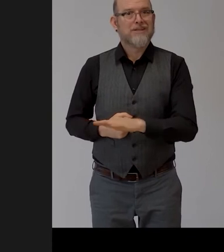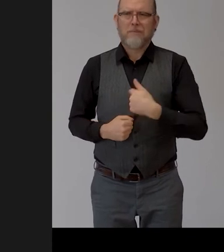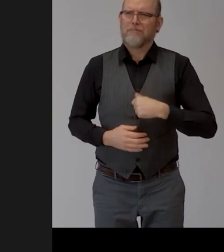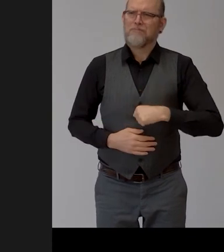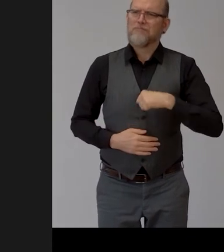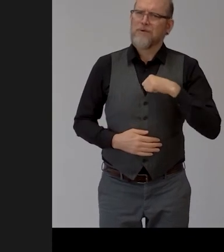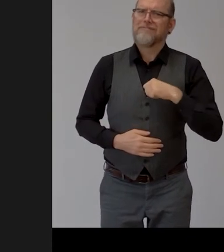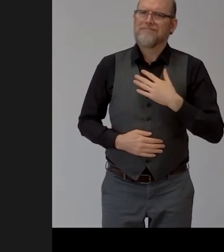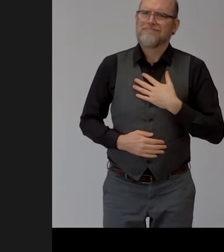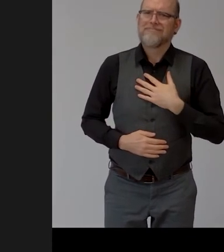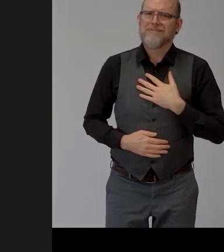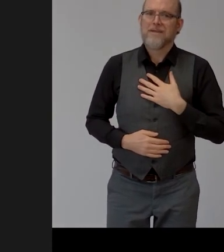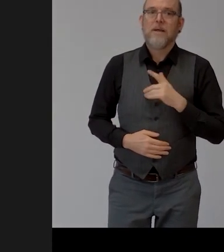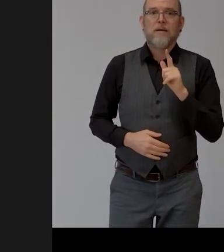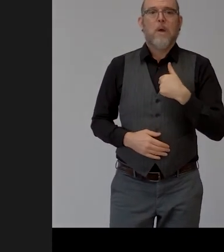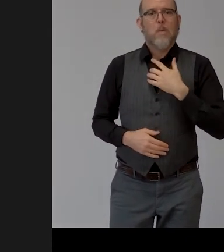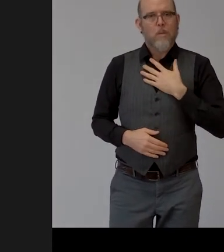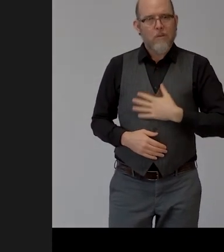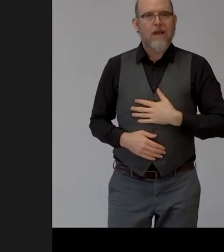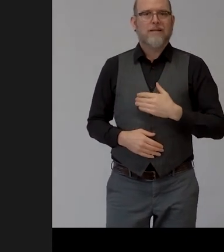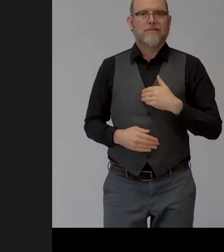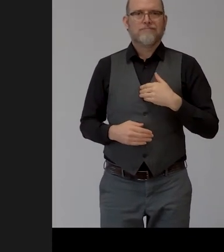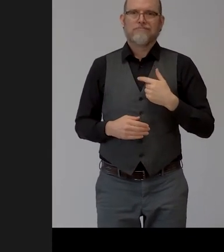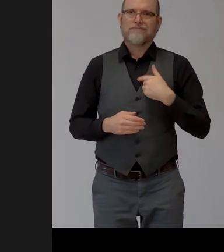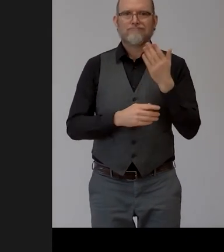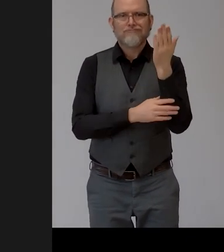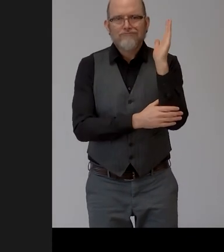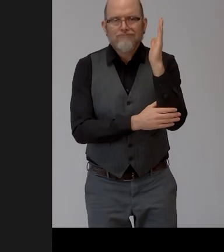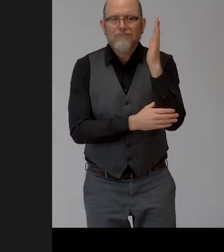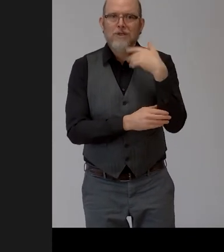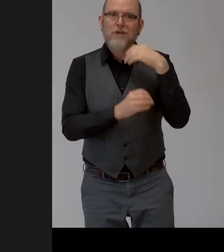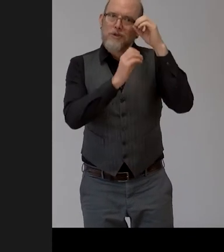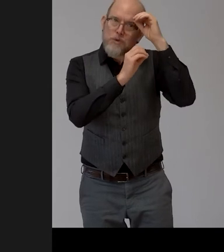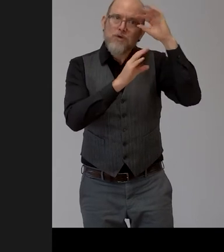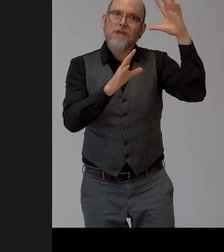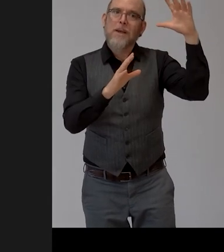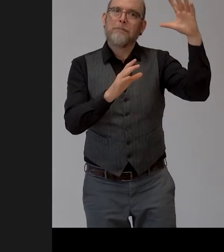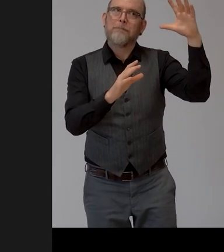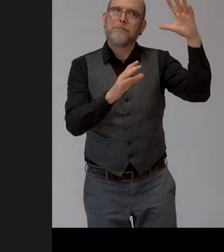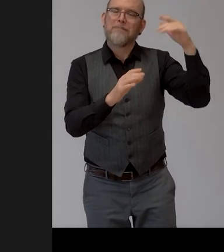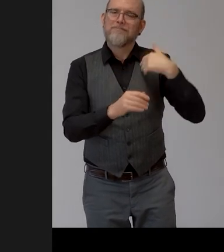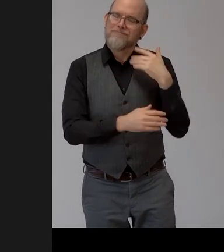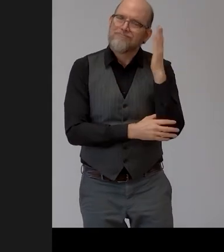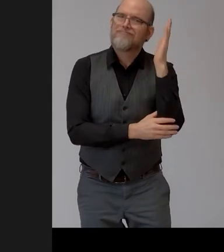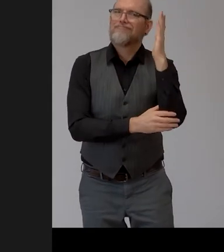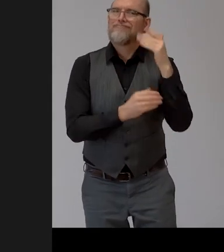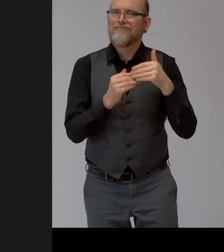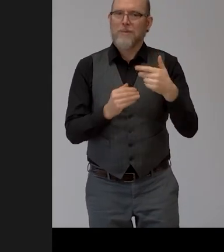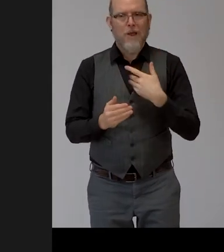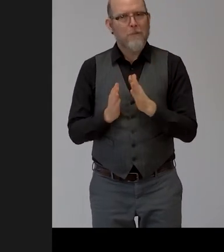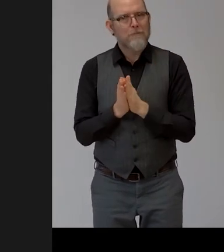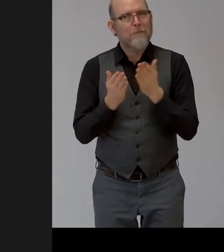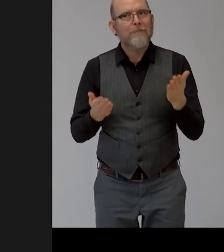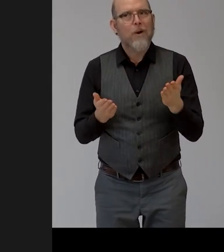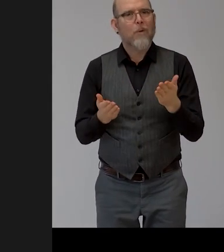also uh also in these days i'm writing my book uh that